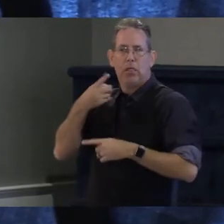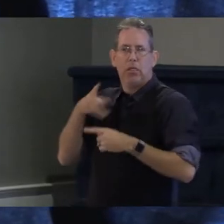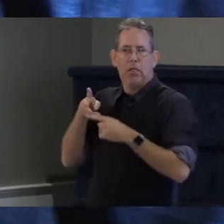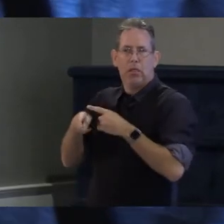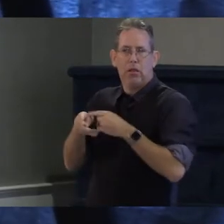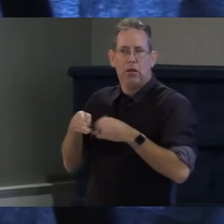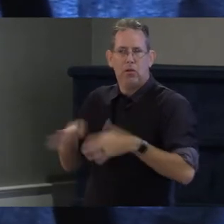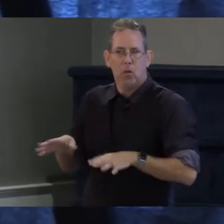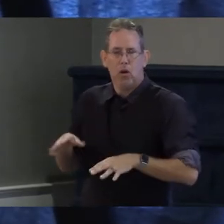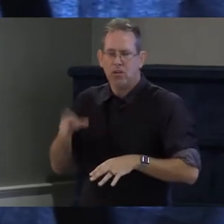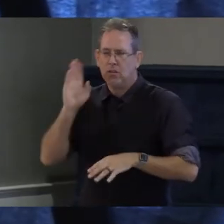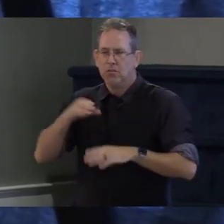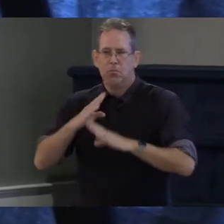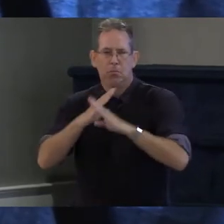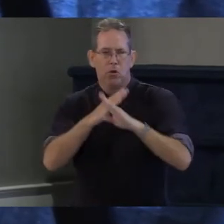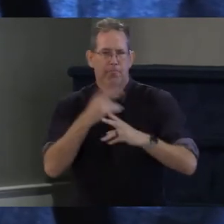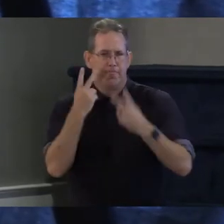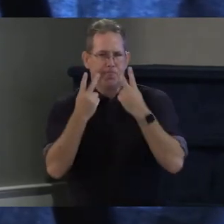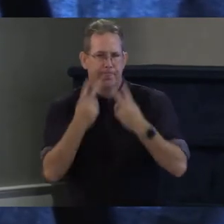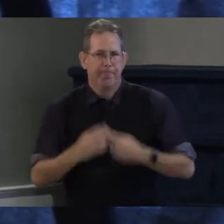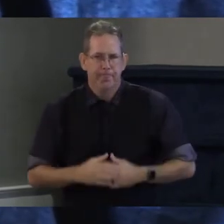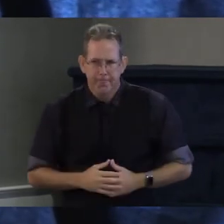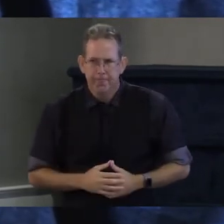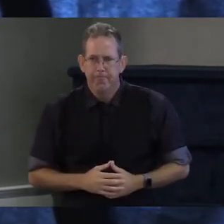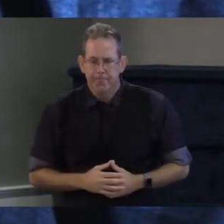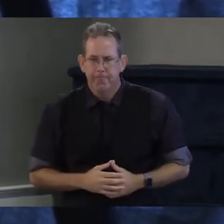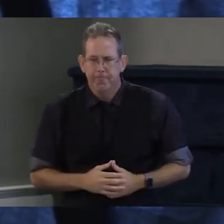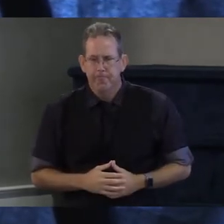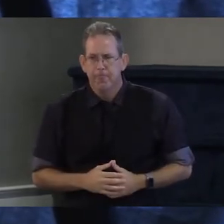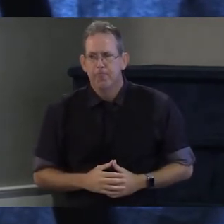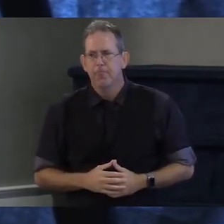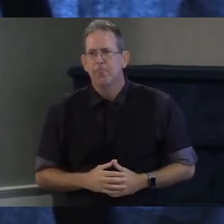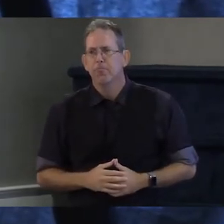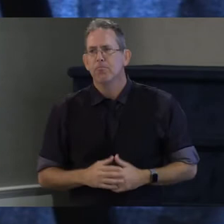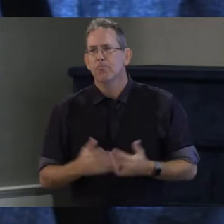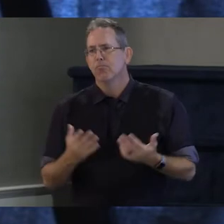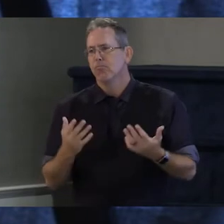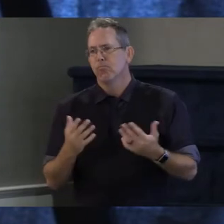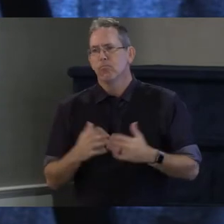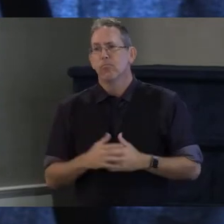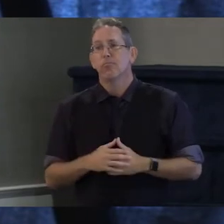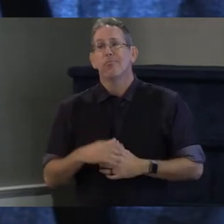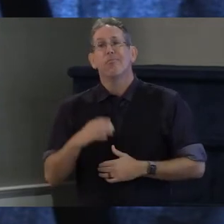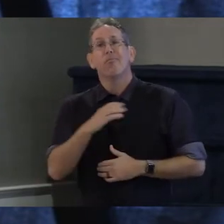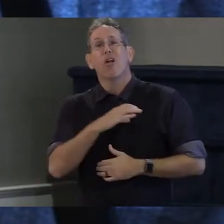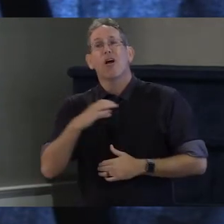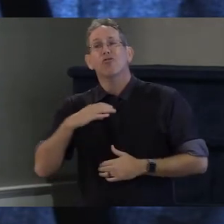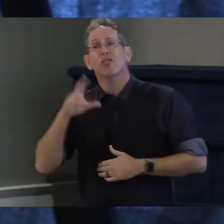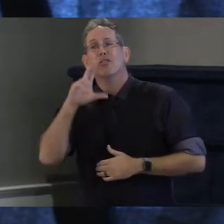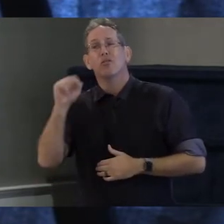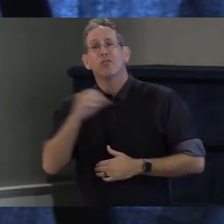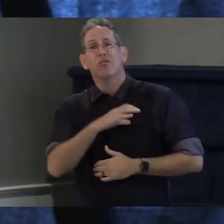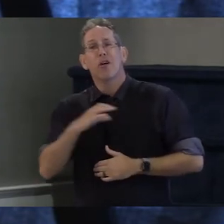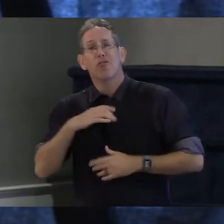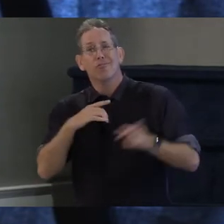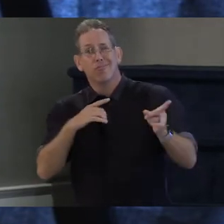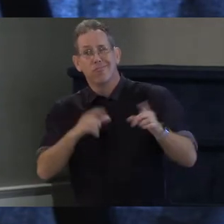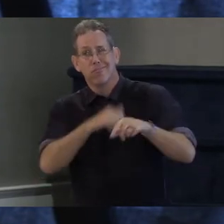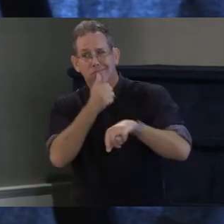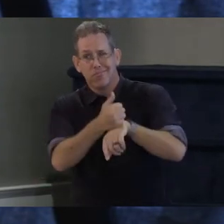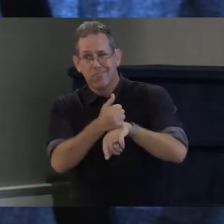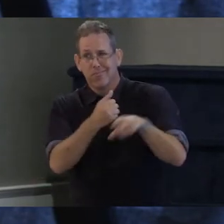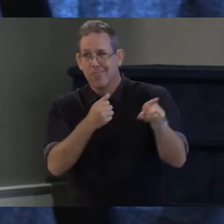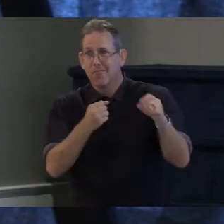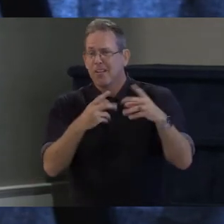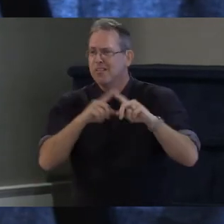um in in employment and congress has enacted uh many programs to